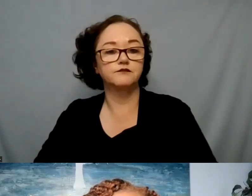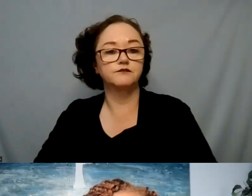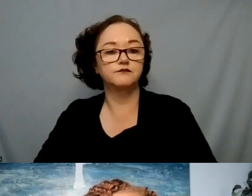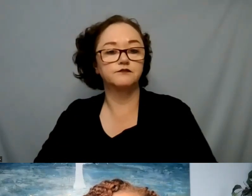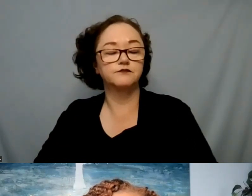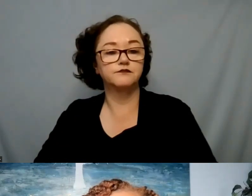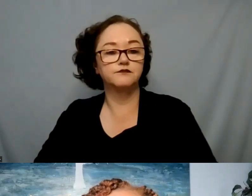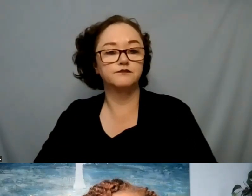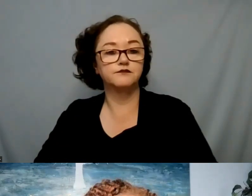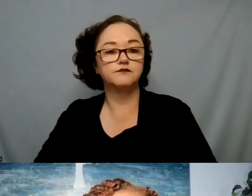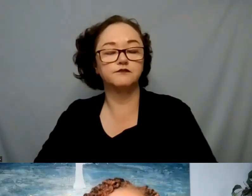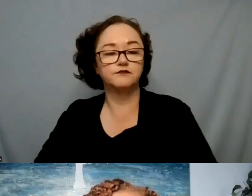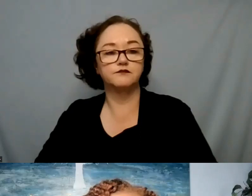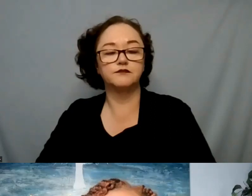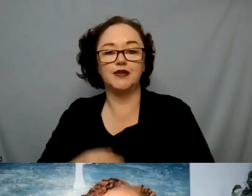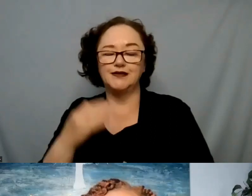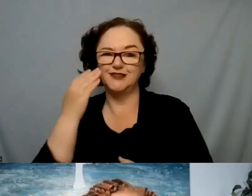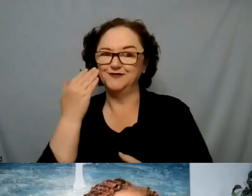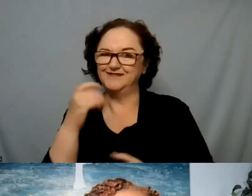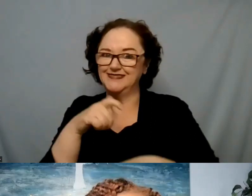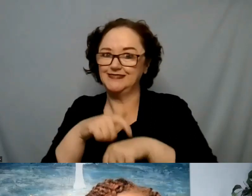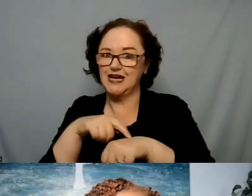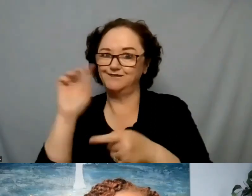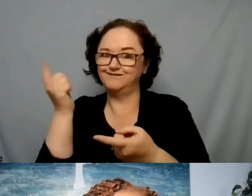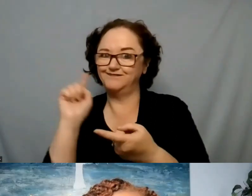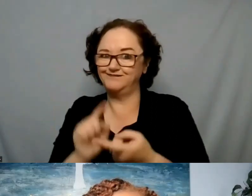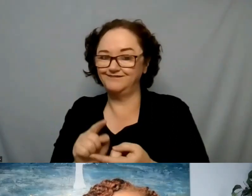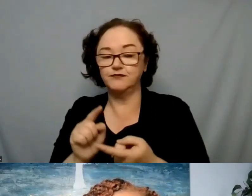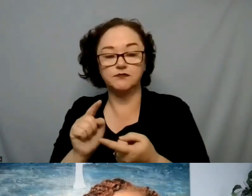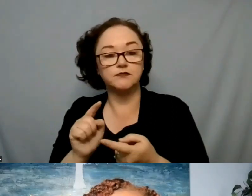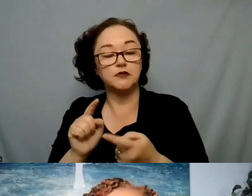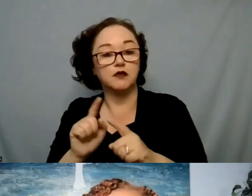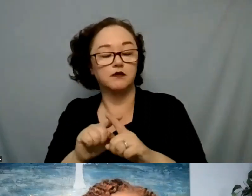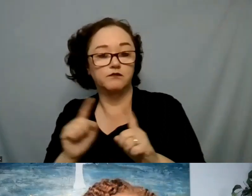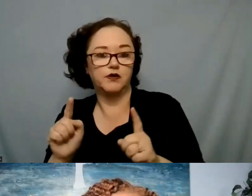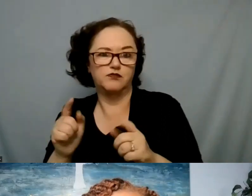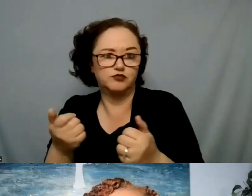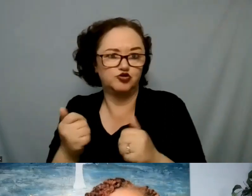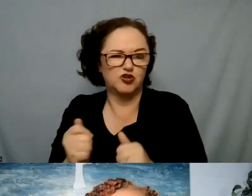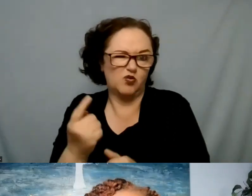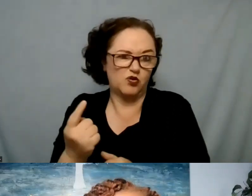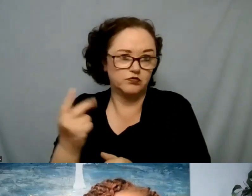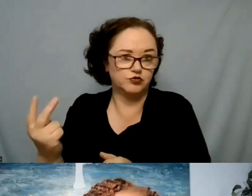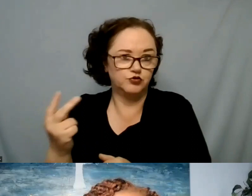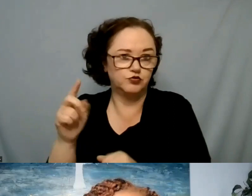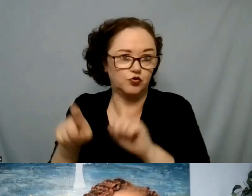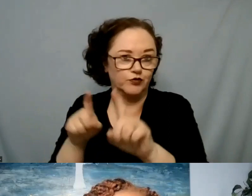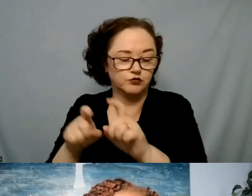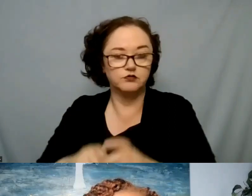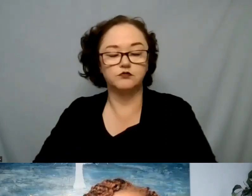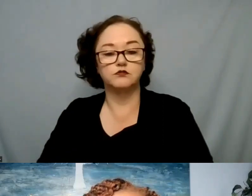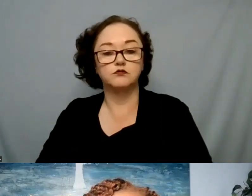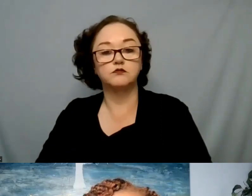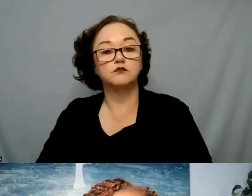our Q&A I know we only have a few minutes left here but if we can get a question or two in that would be great first